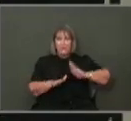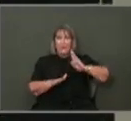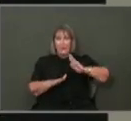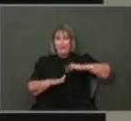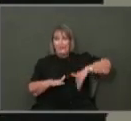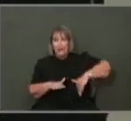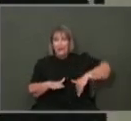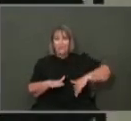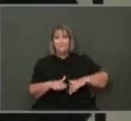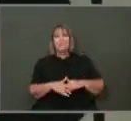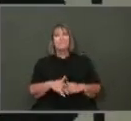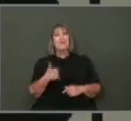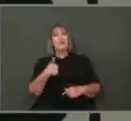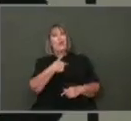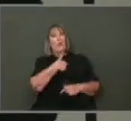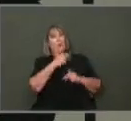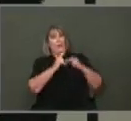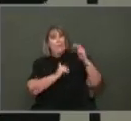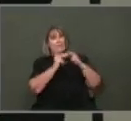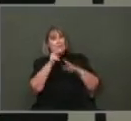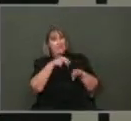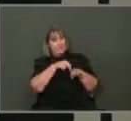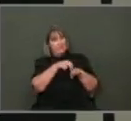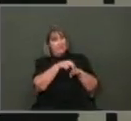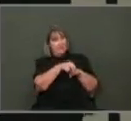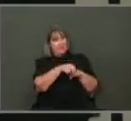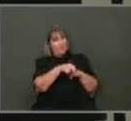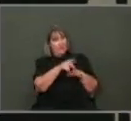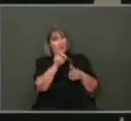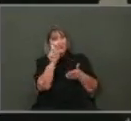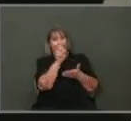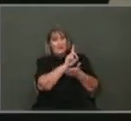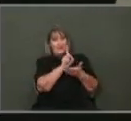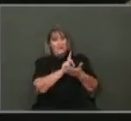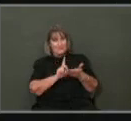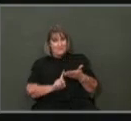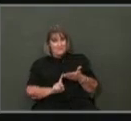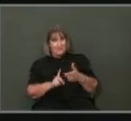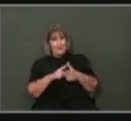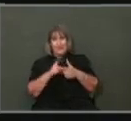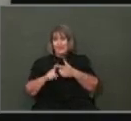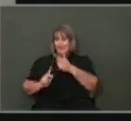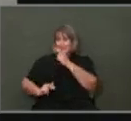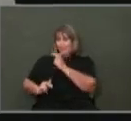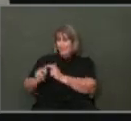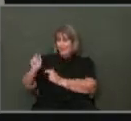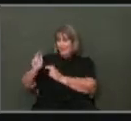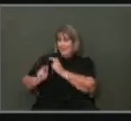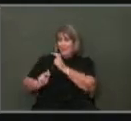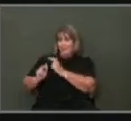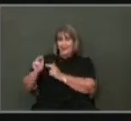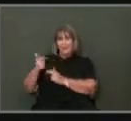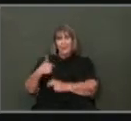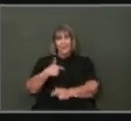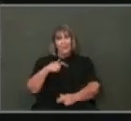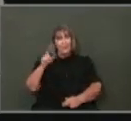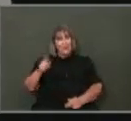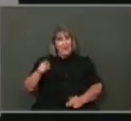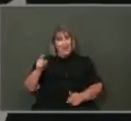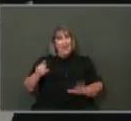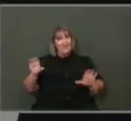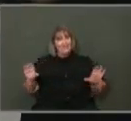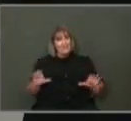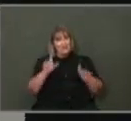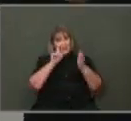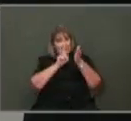When we build the sidewalk during the design and after we build, we have to make sure we get the state to inspection